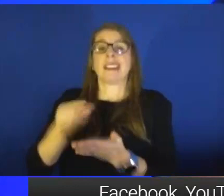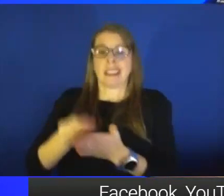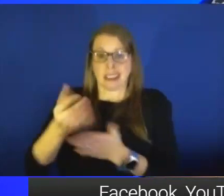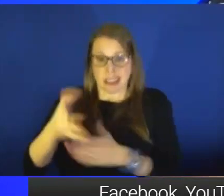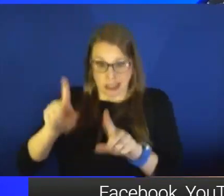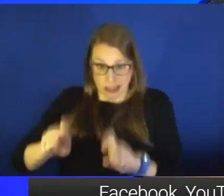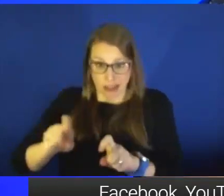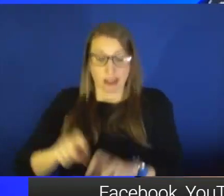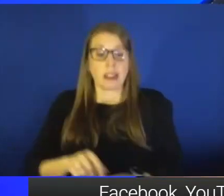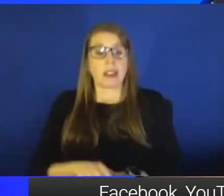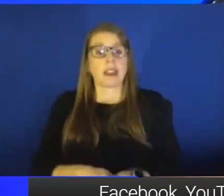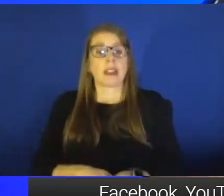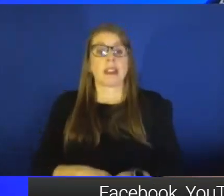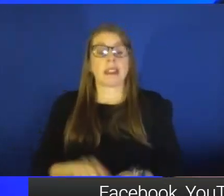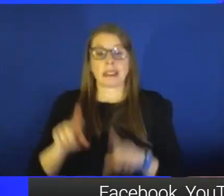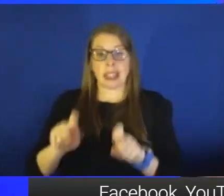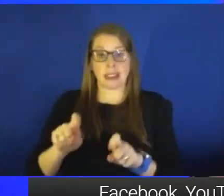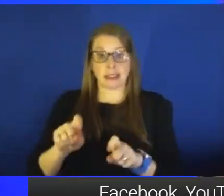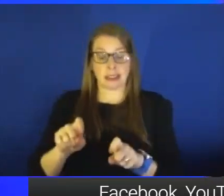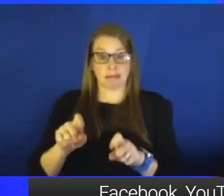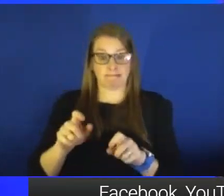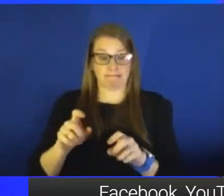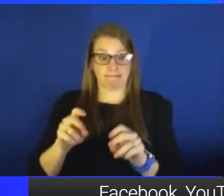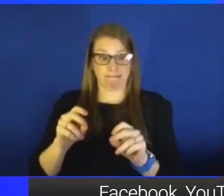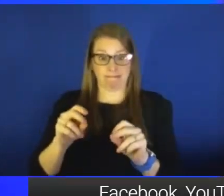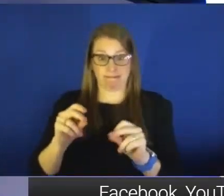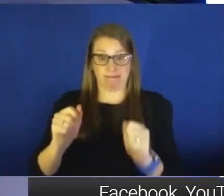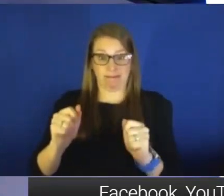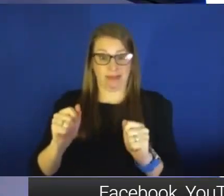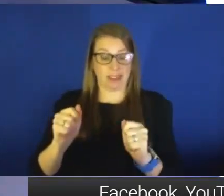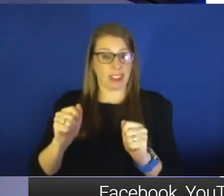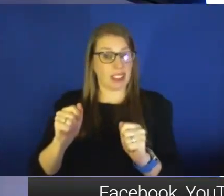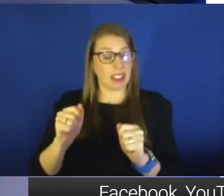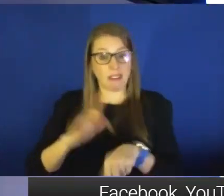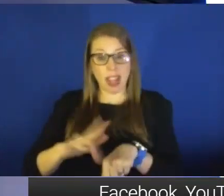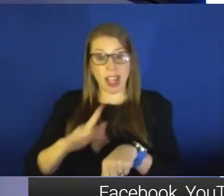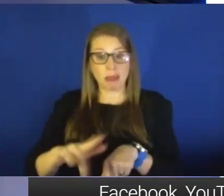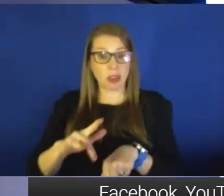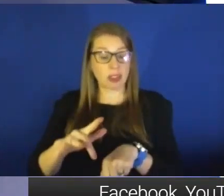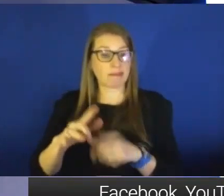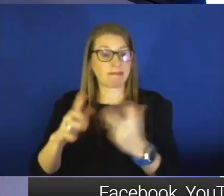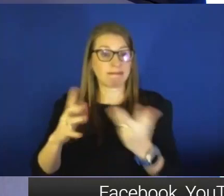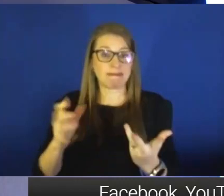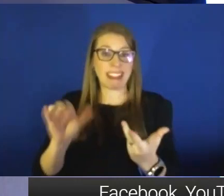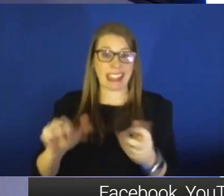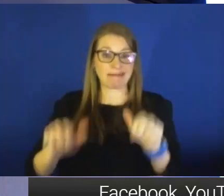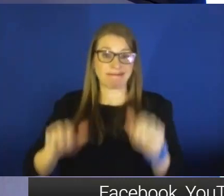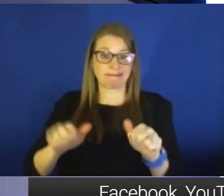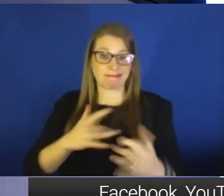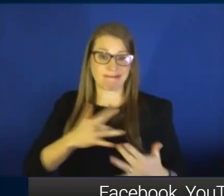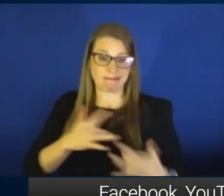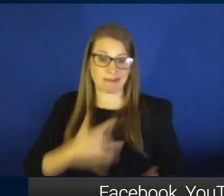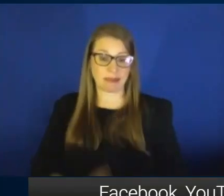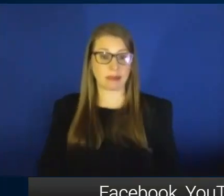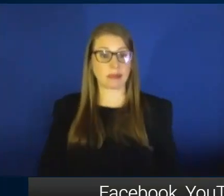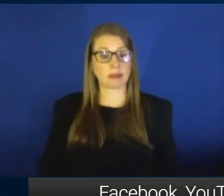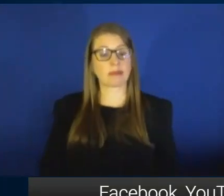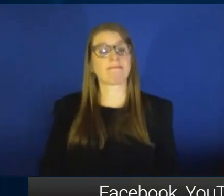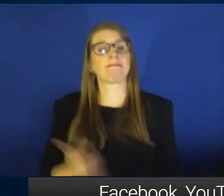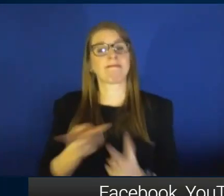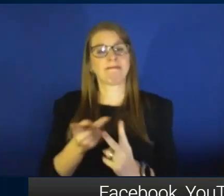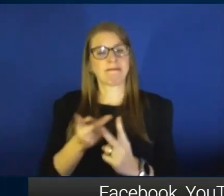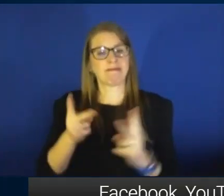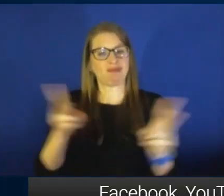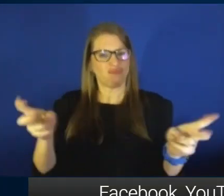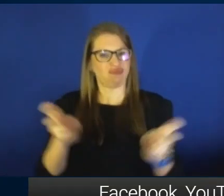those tests readily available and fast is going to be really important. A couple questions we've got. And I'm going to bring in Jeff and Dr. Johnson as well.